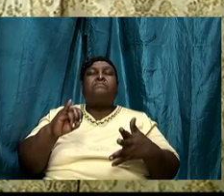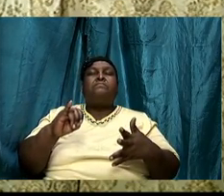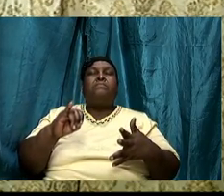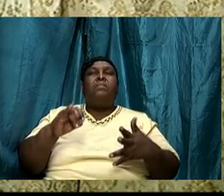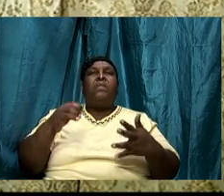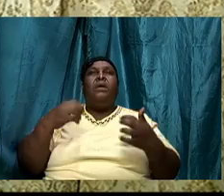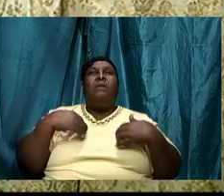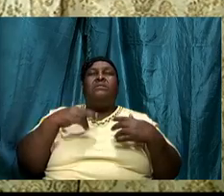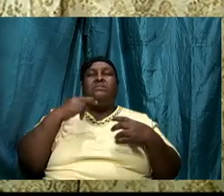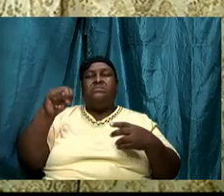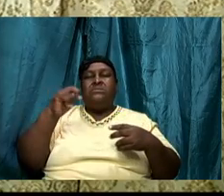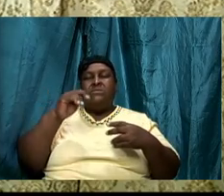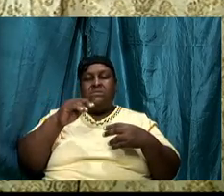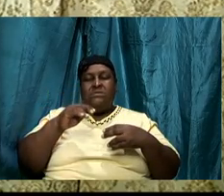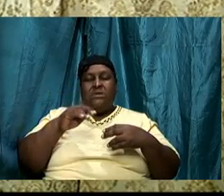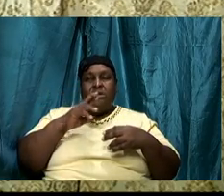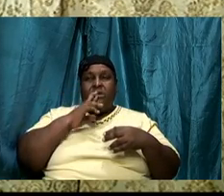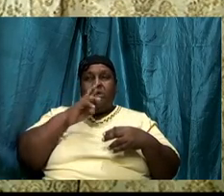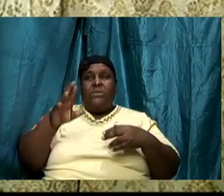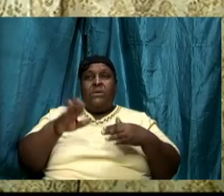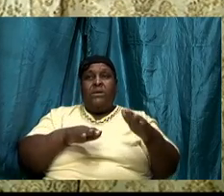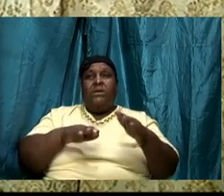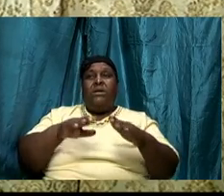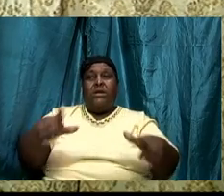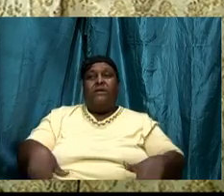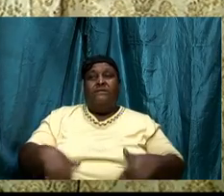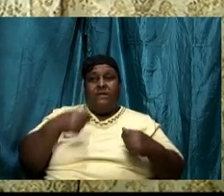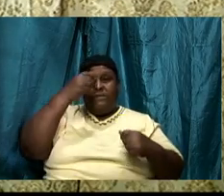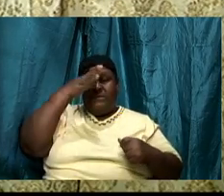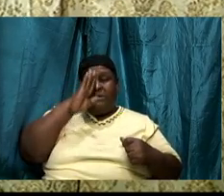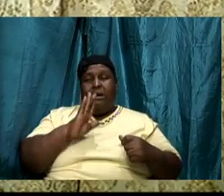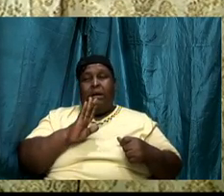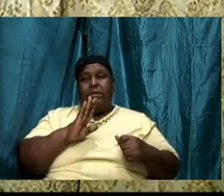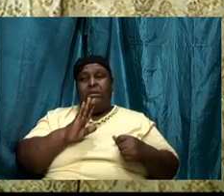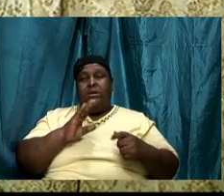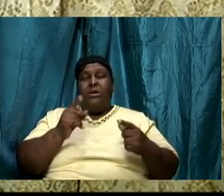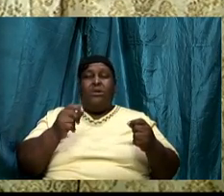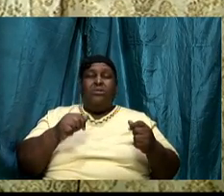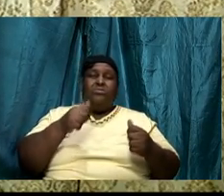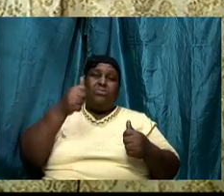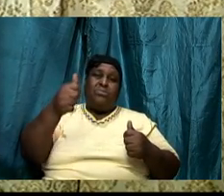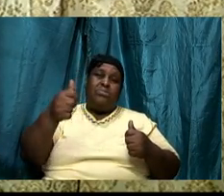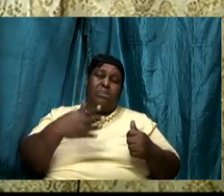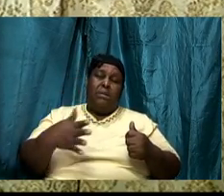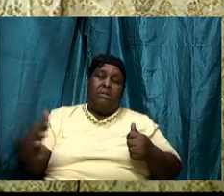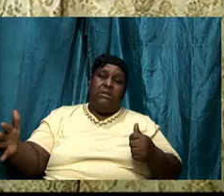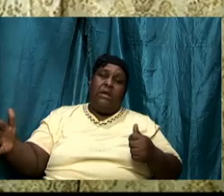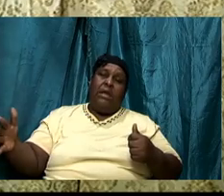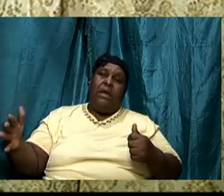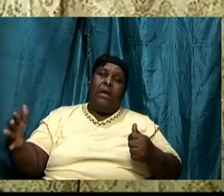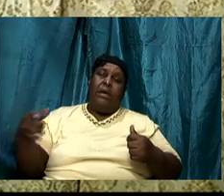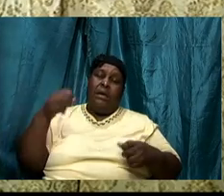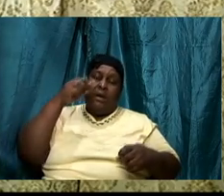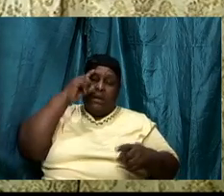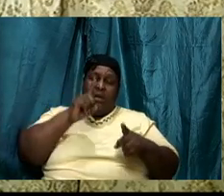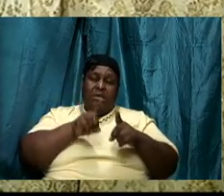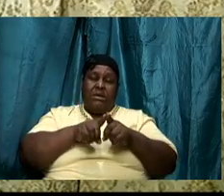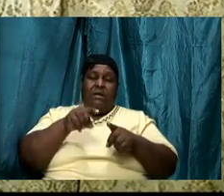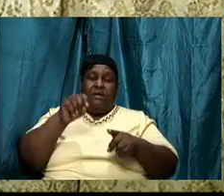walking with God we have just been doing our own thing but I decide that as of this moment